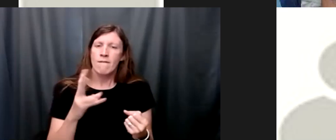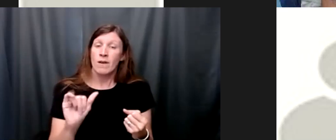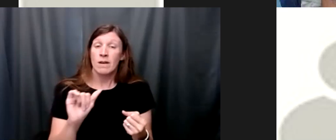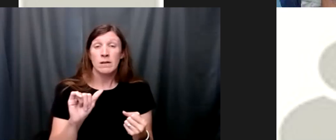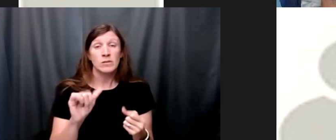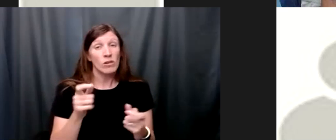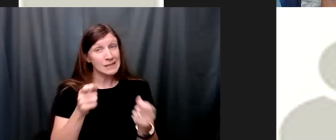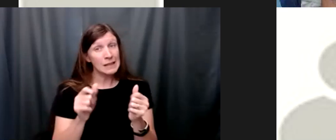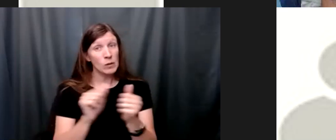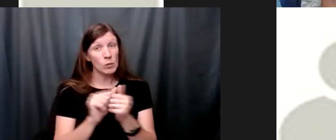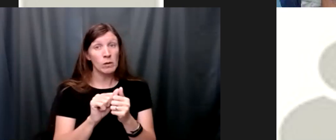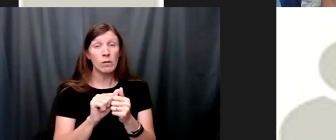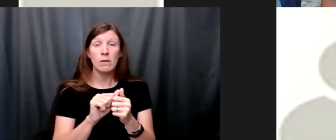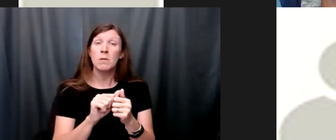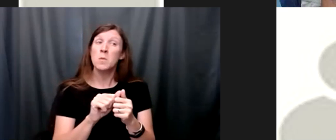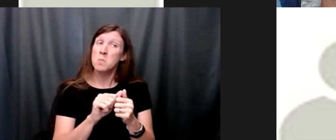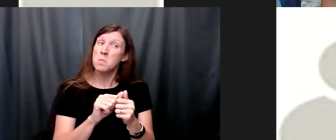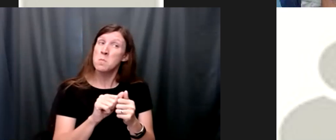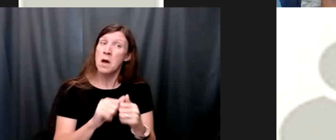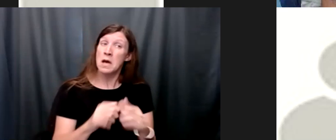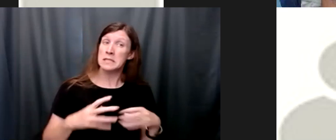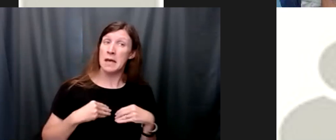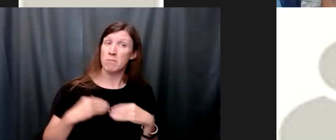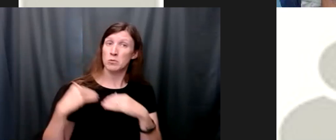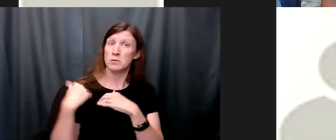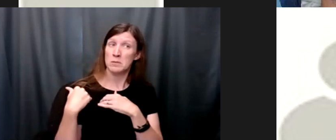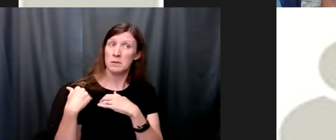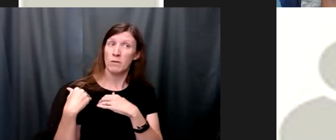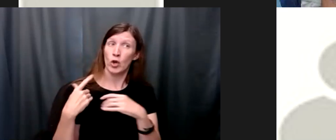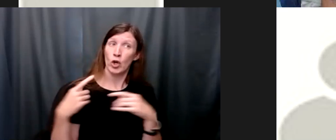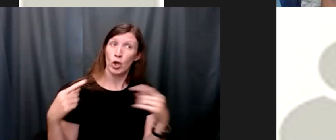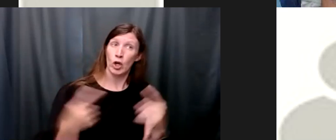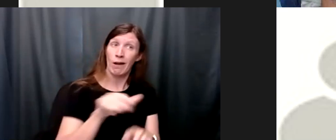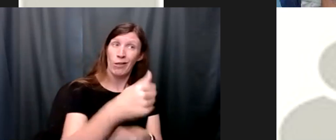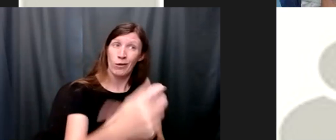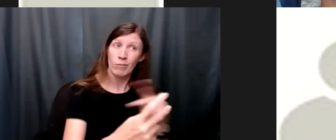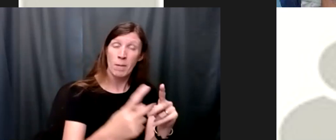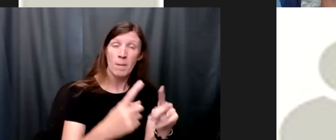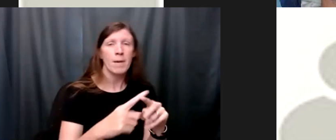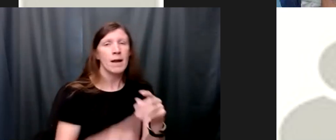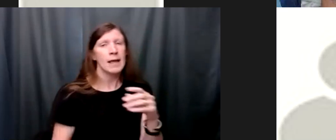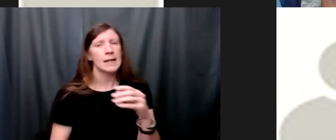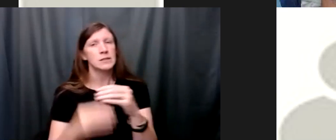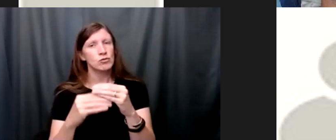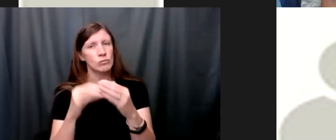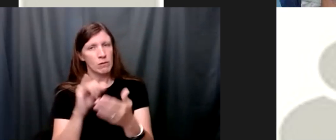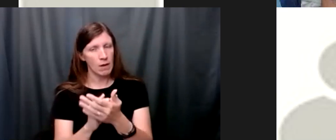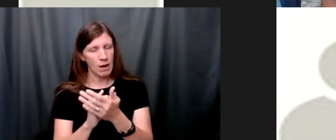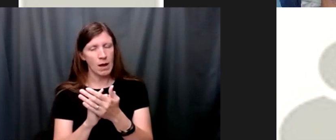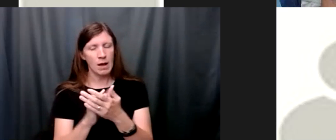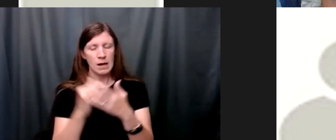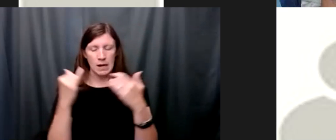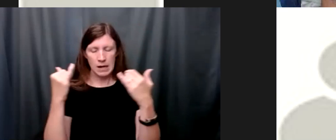for the things that i have done and the hurts that i've caused others but on top of that being able to now